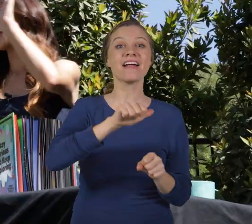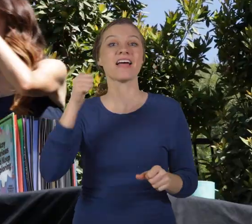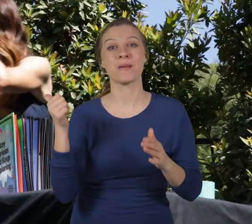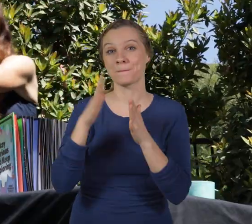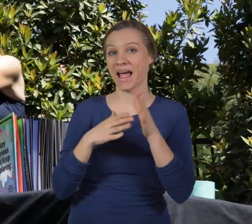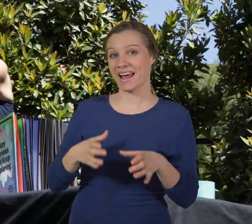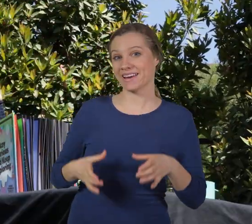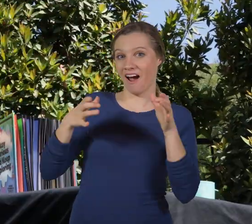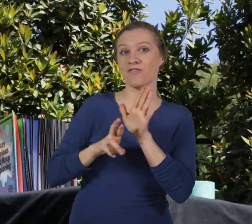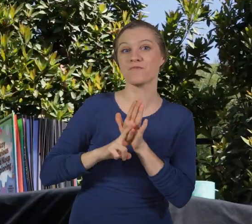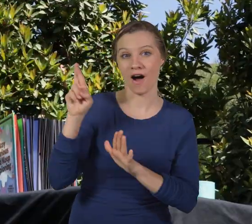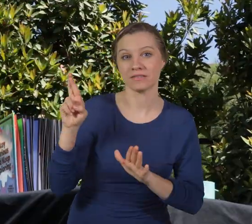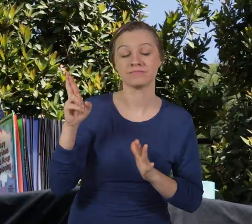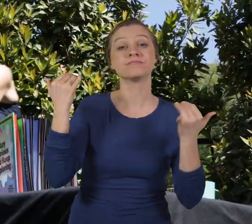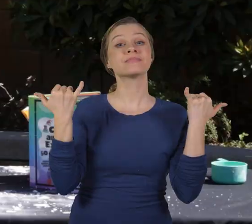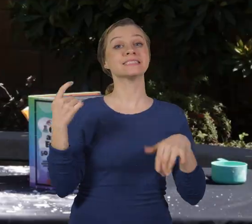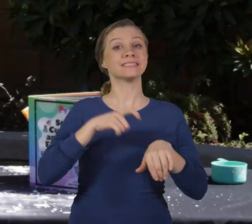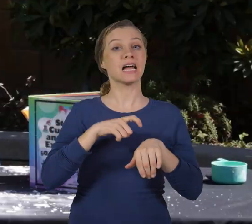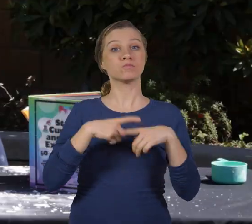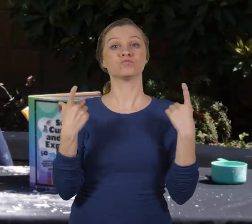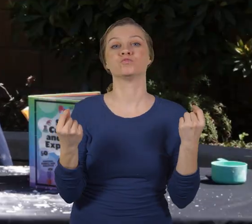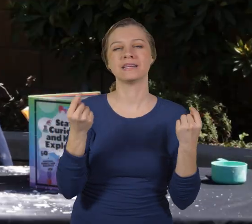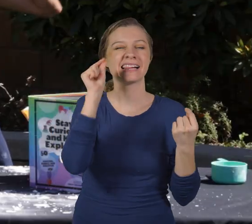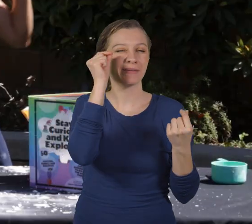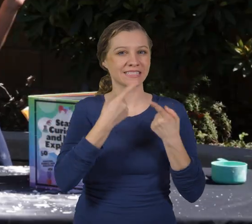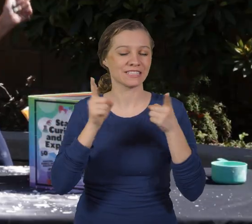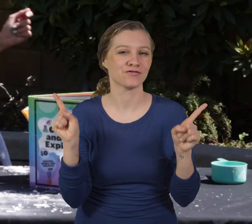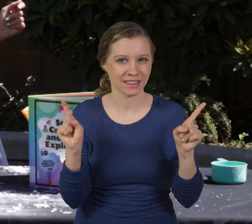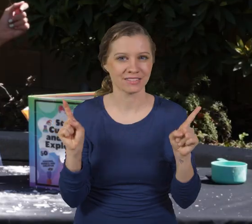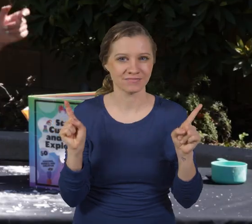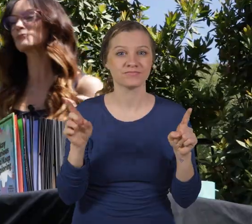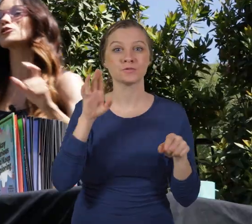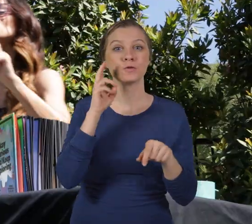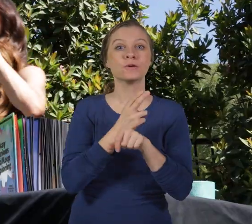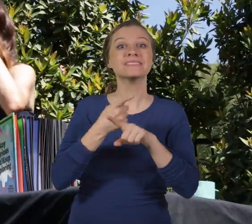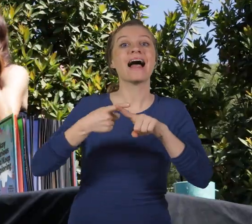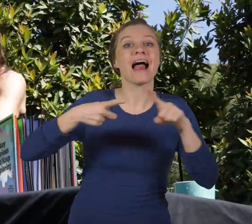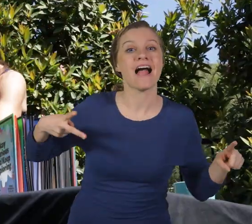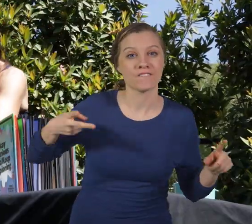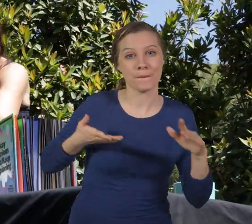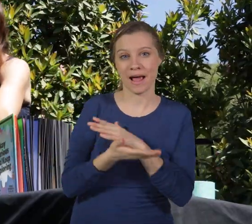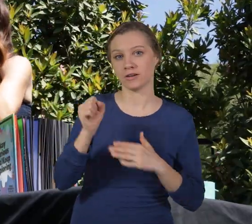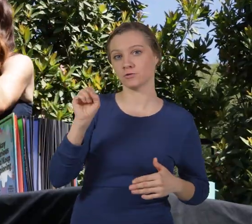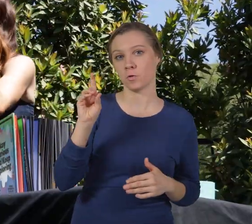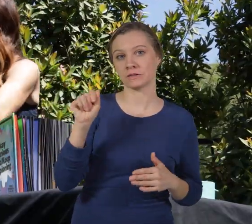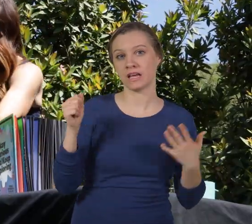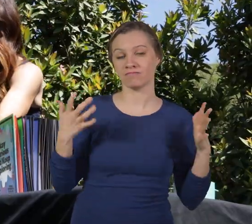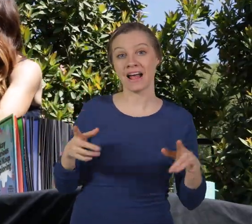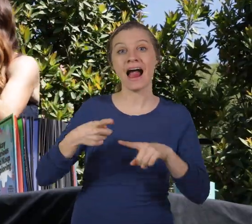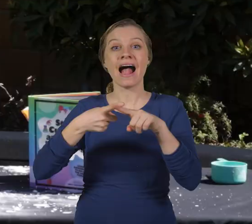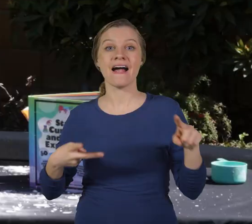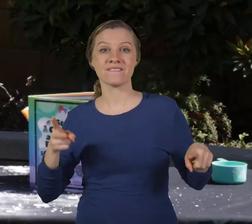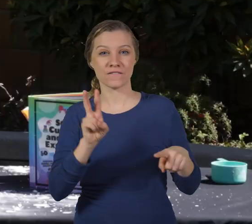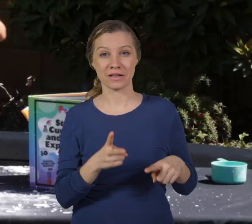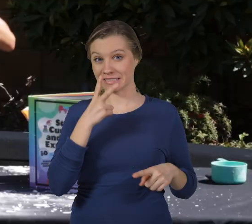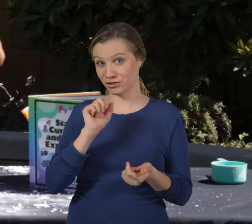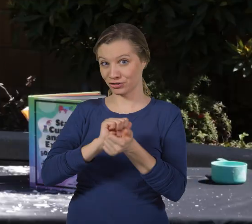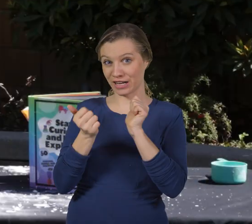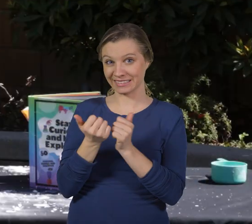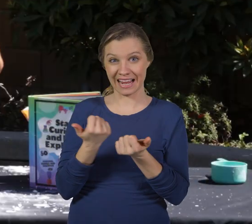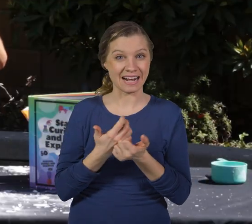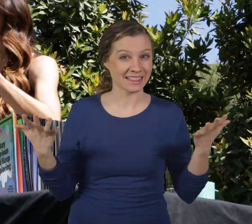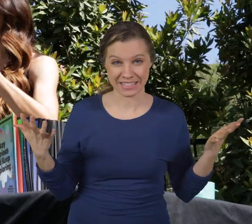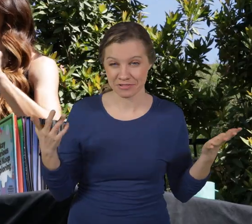Okay, we are going to make another paint can rocket, but this time we're going to do things a little differently. I'm going to use half of the baking soda and half